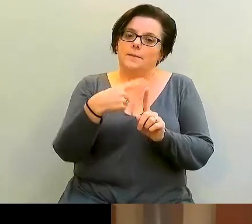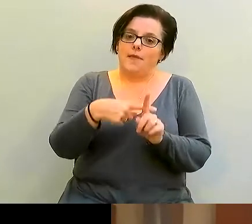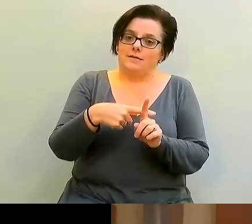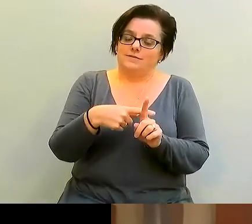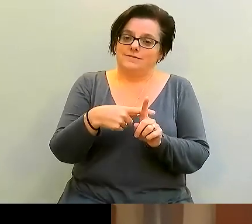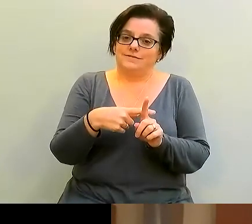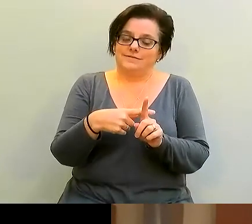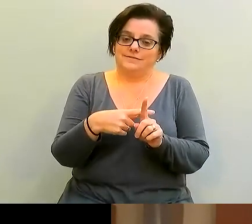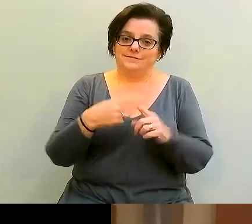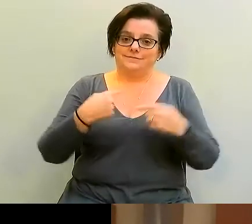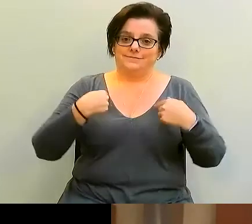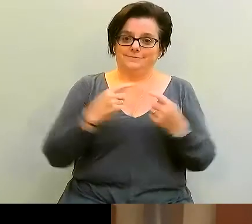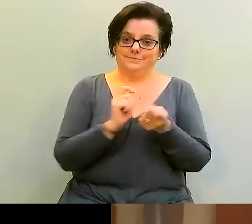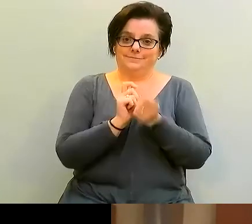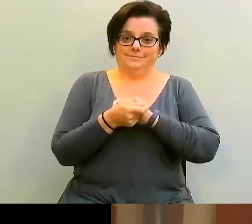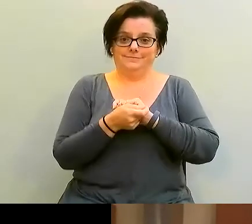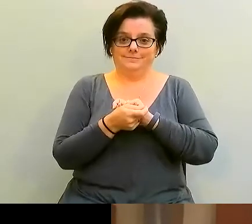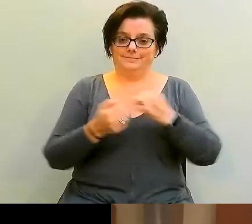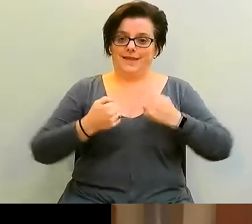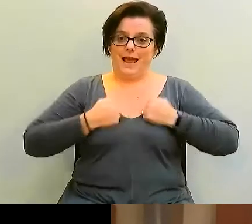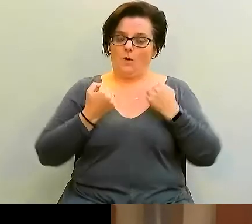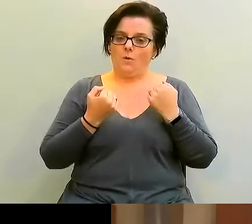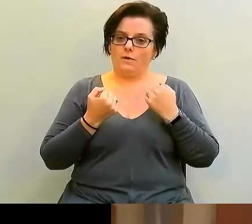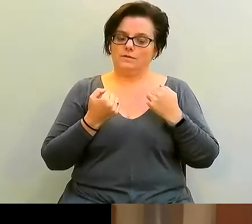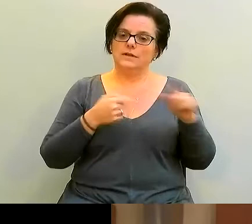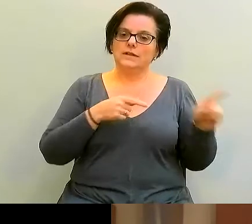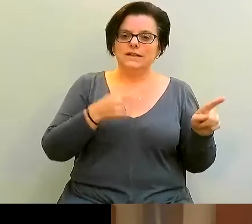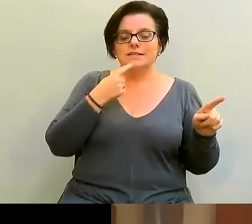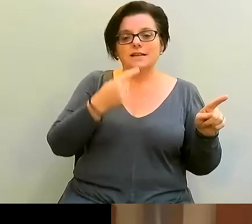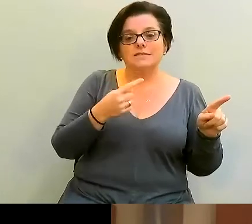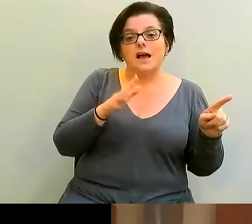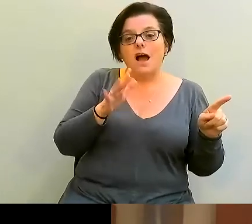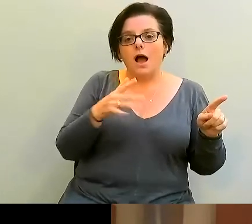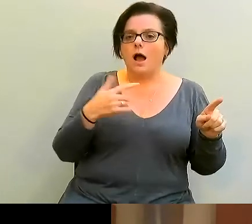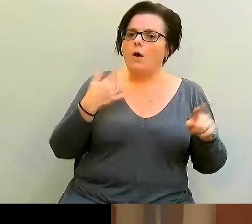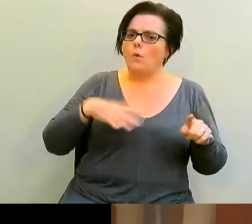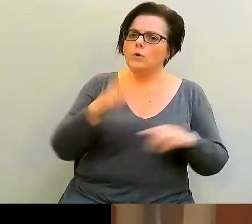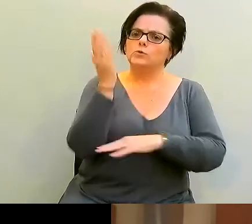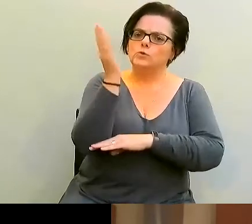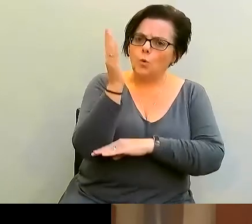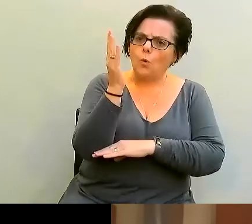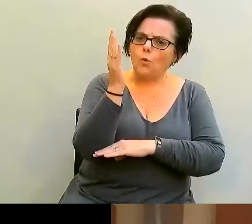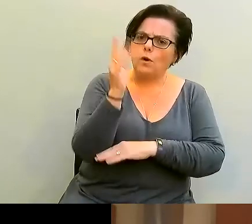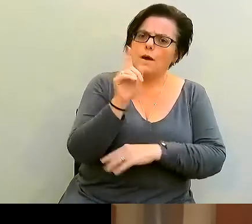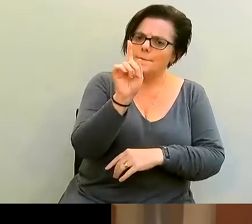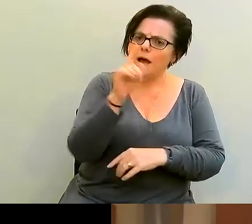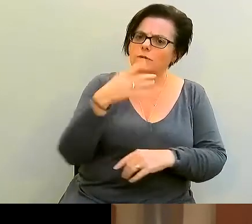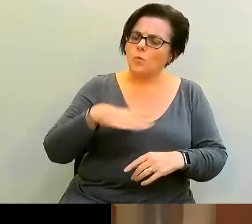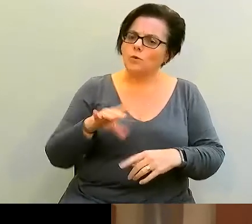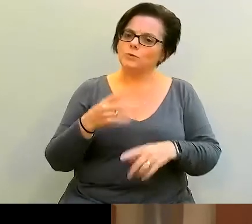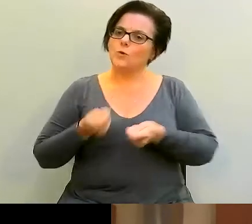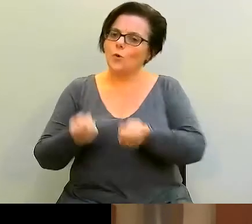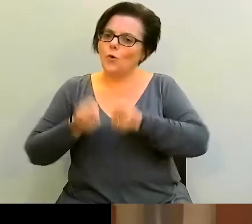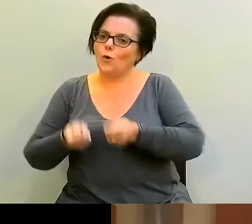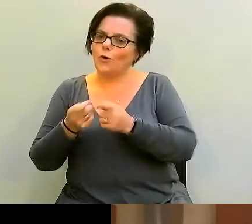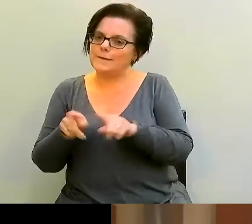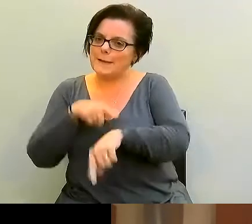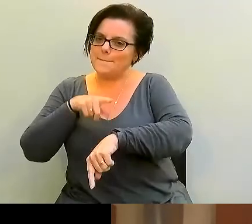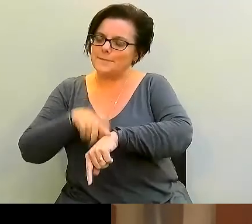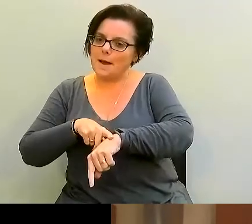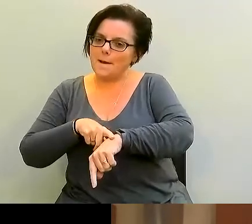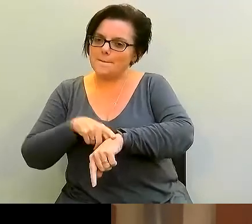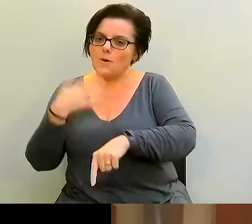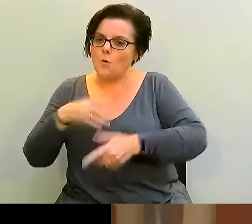quite dramatically, because she said, well, I don't want to just talk about it. I actually want to cook. And I want to actually